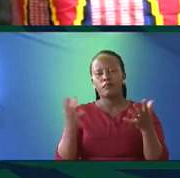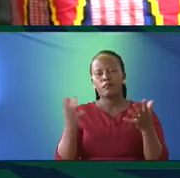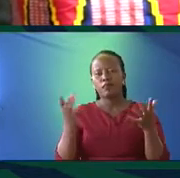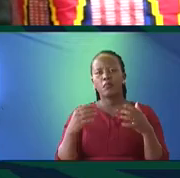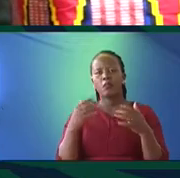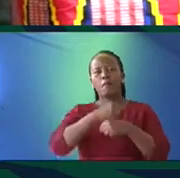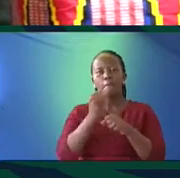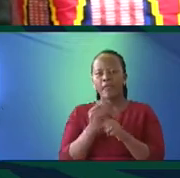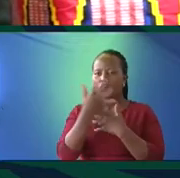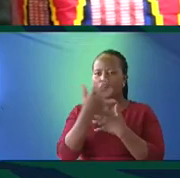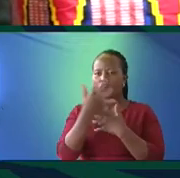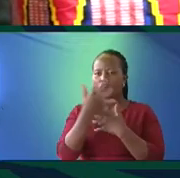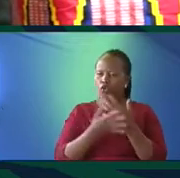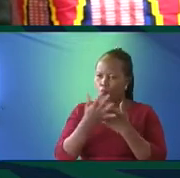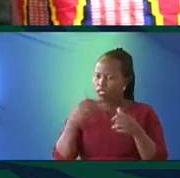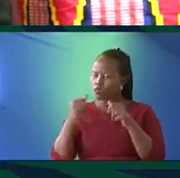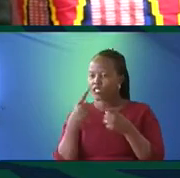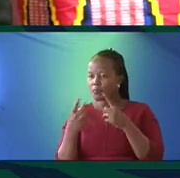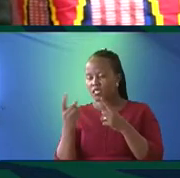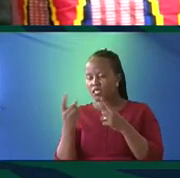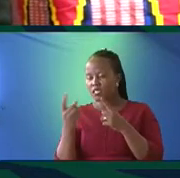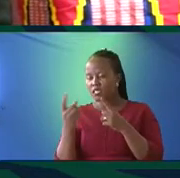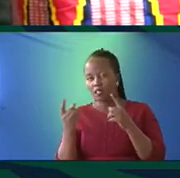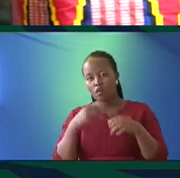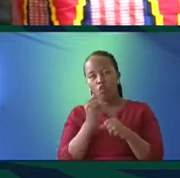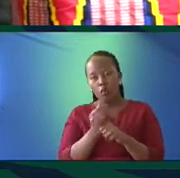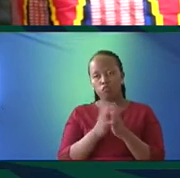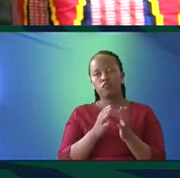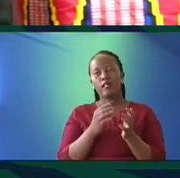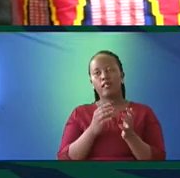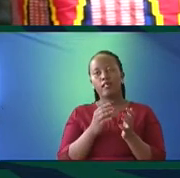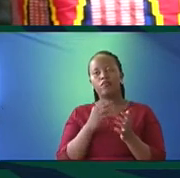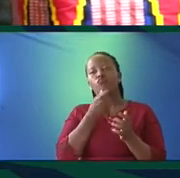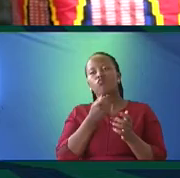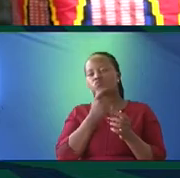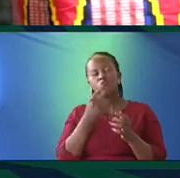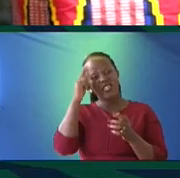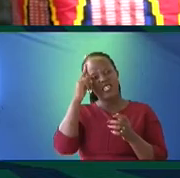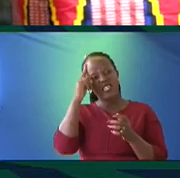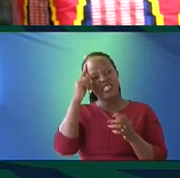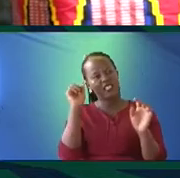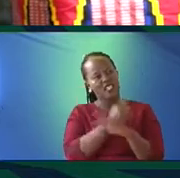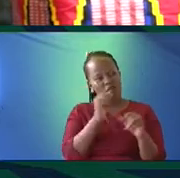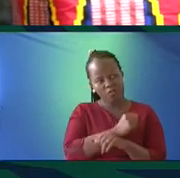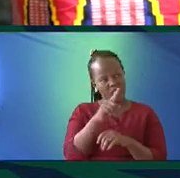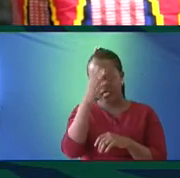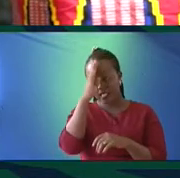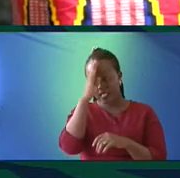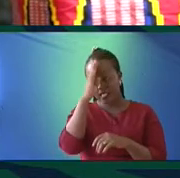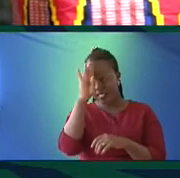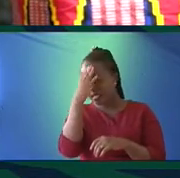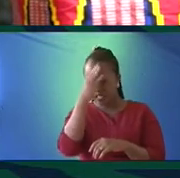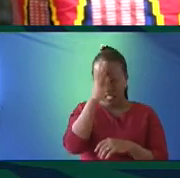make computers that speak Swahili or that can operate in dholuo? Wow, come on, that's impossible. That disbelief,